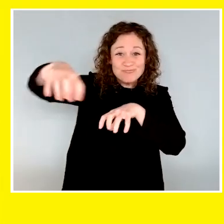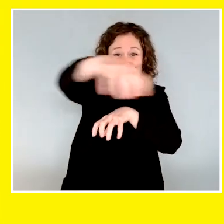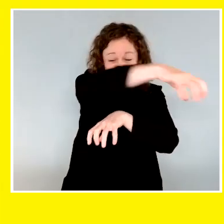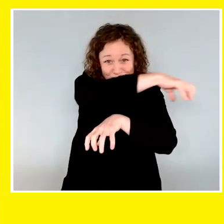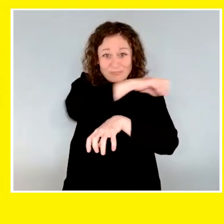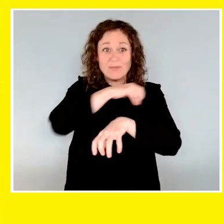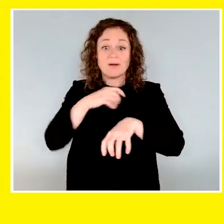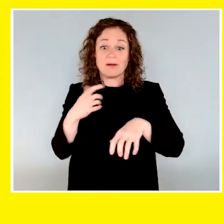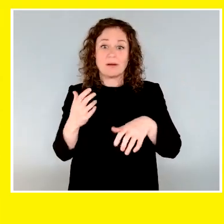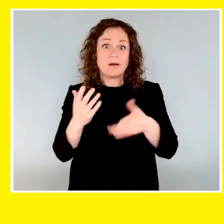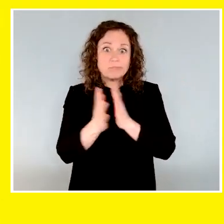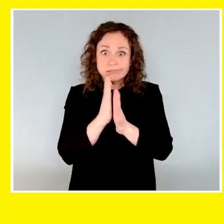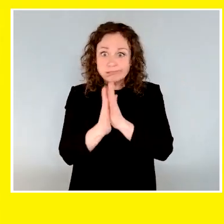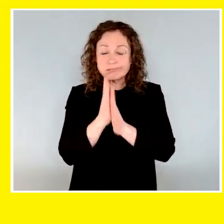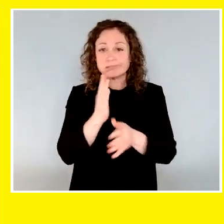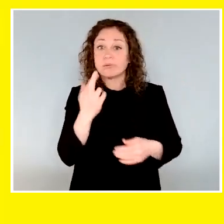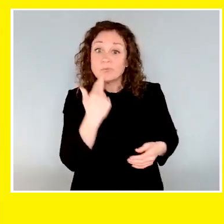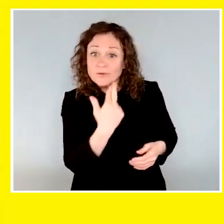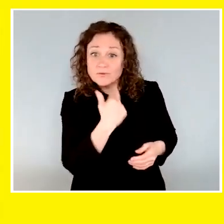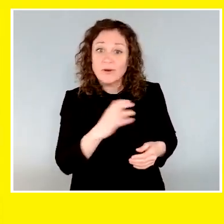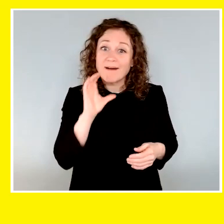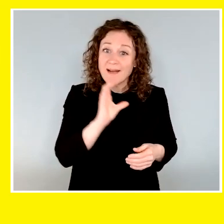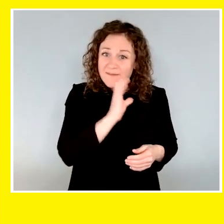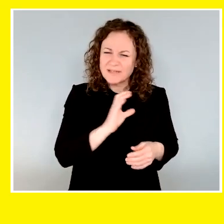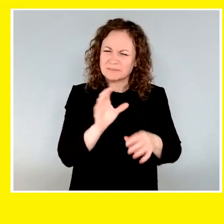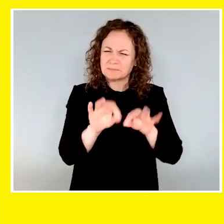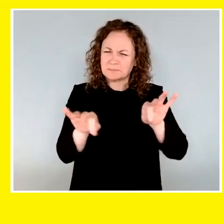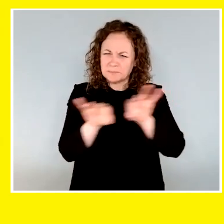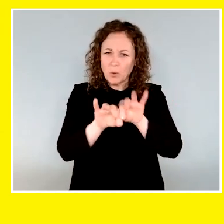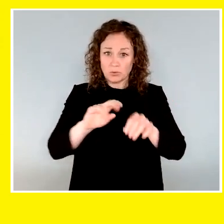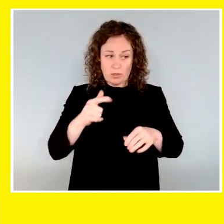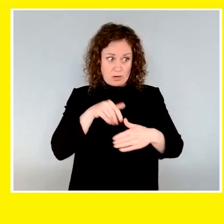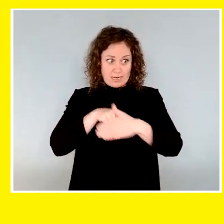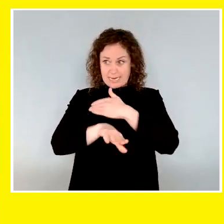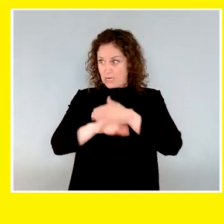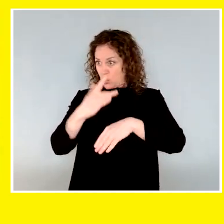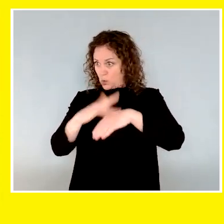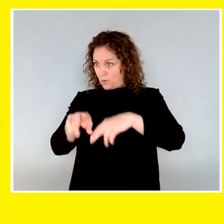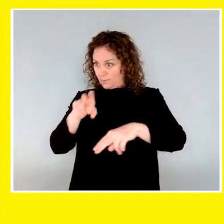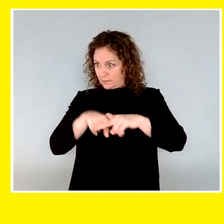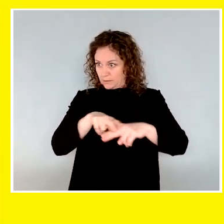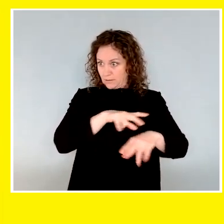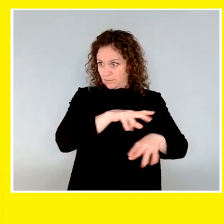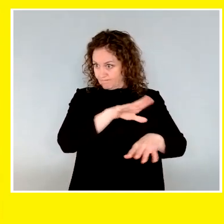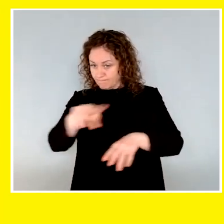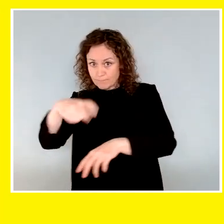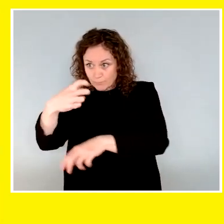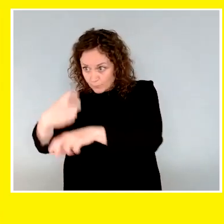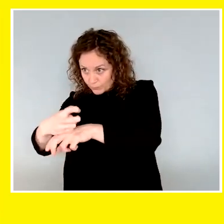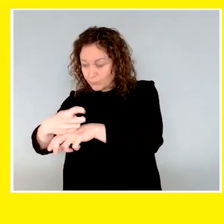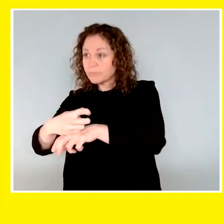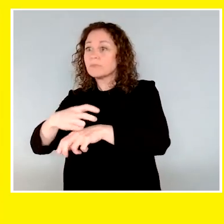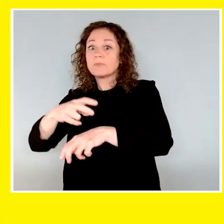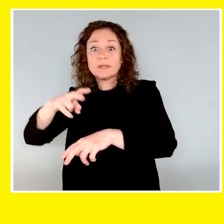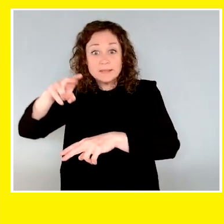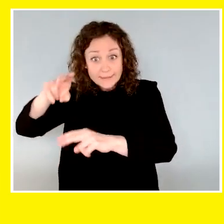restaurants and cafes, dogs will guide their handlers to an empty seat and settle comfortably at their side. Good social behaviours are essential